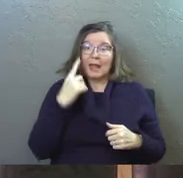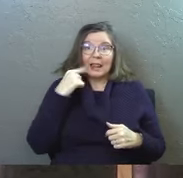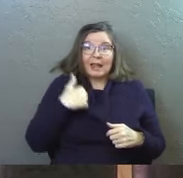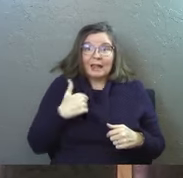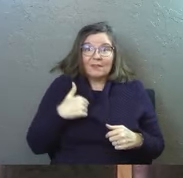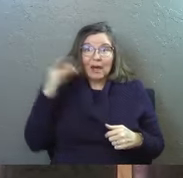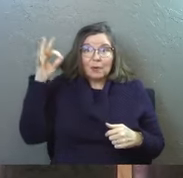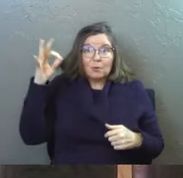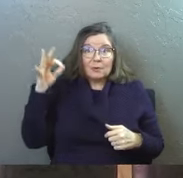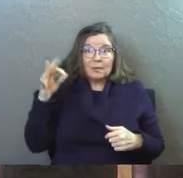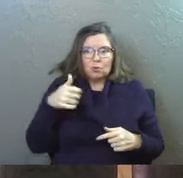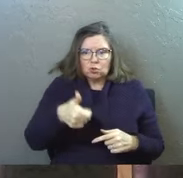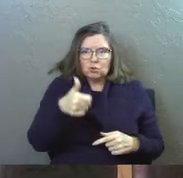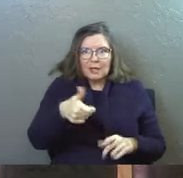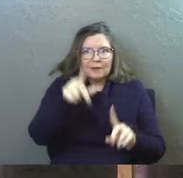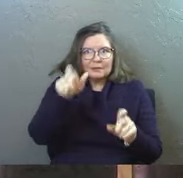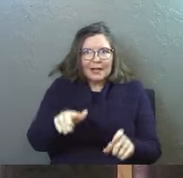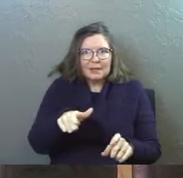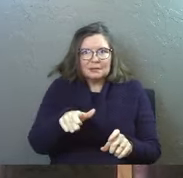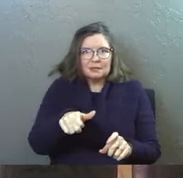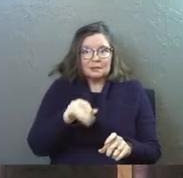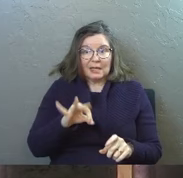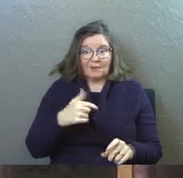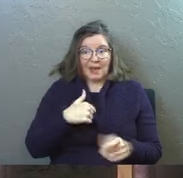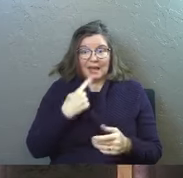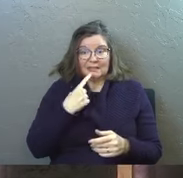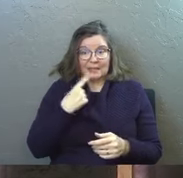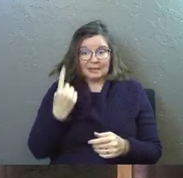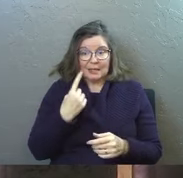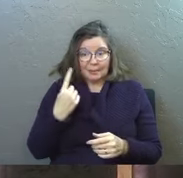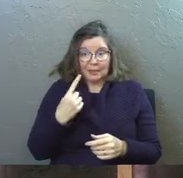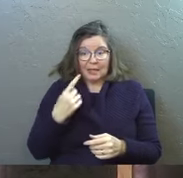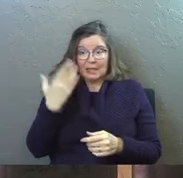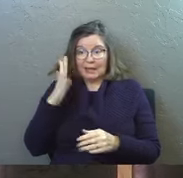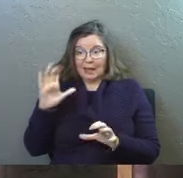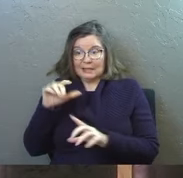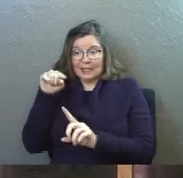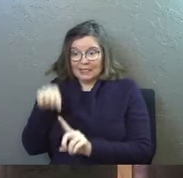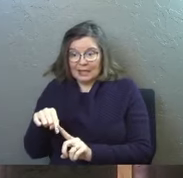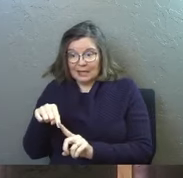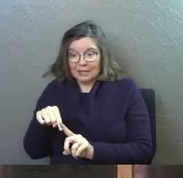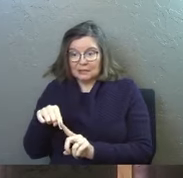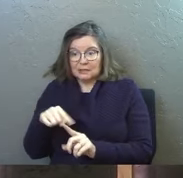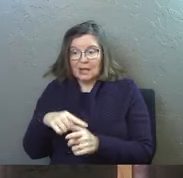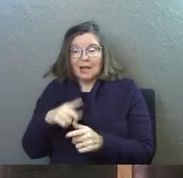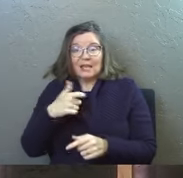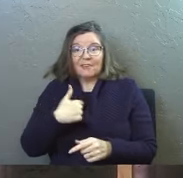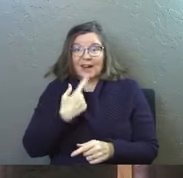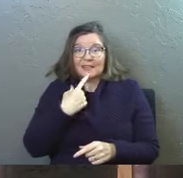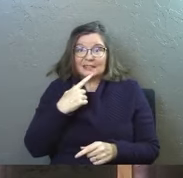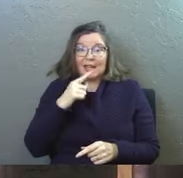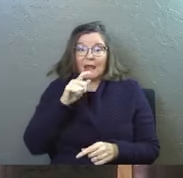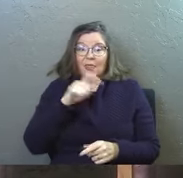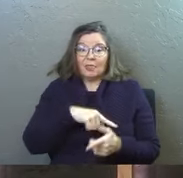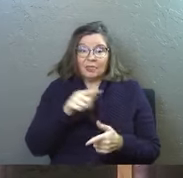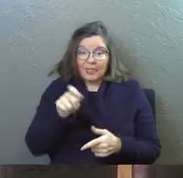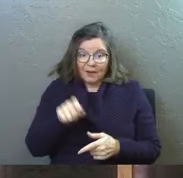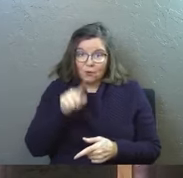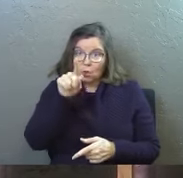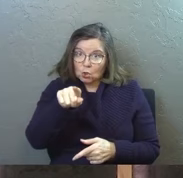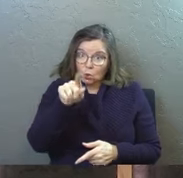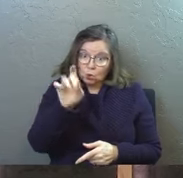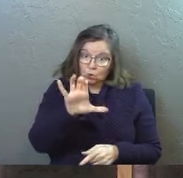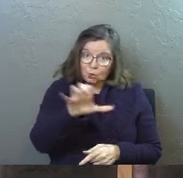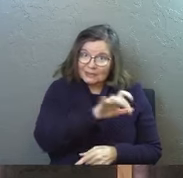this is what the people of God did I don't get to say therefore you must do the same thing if I want